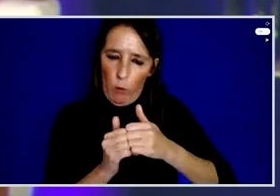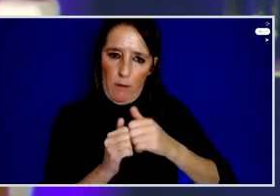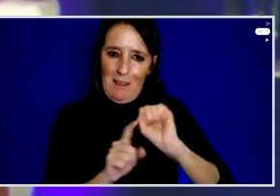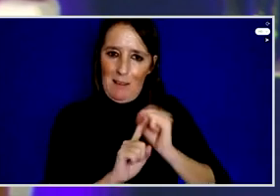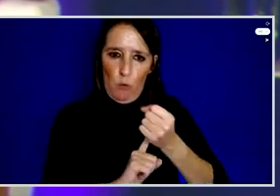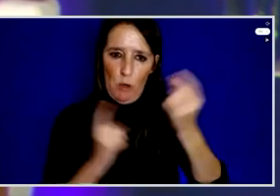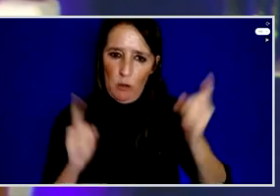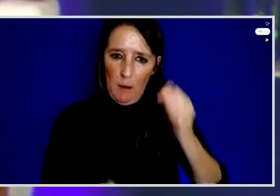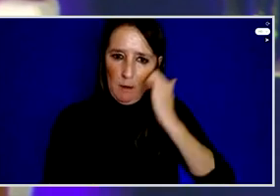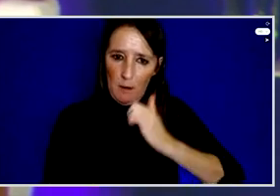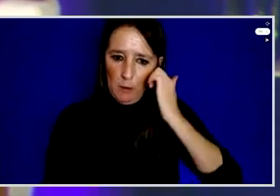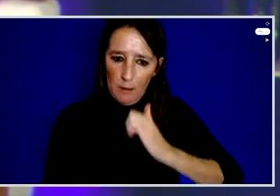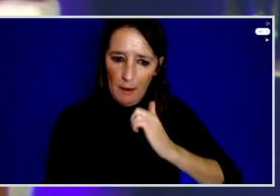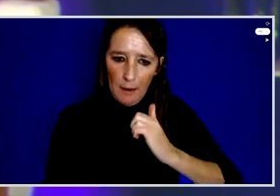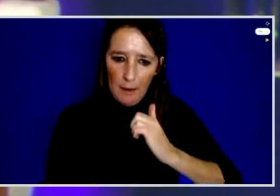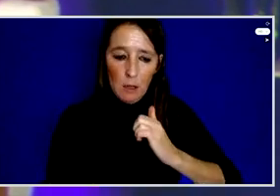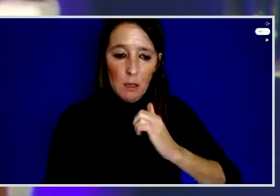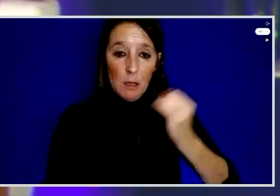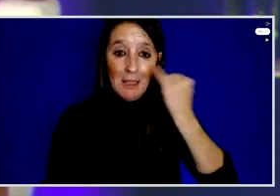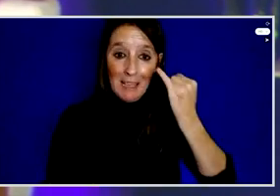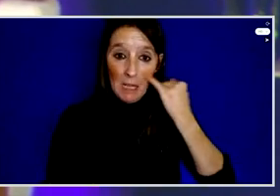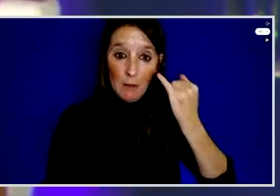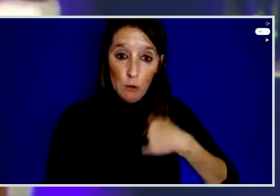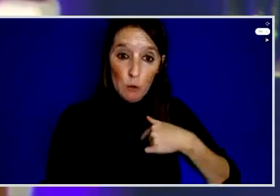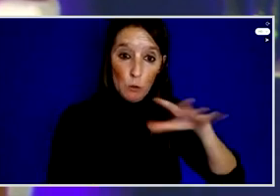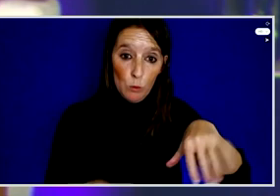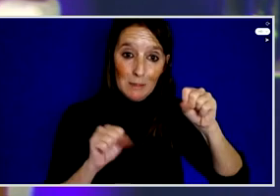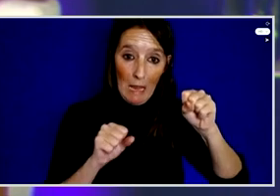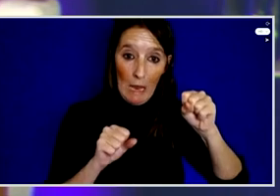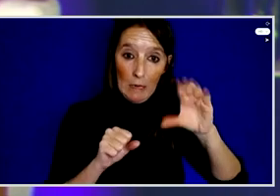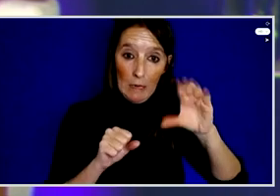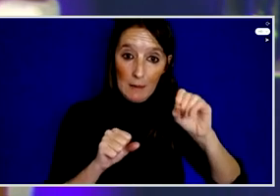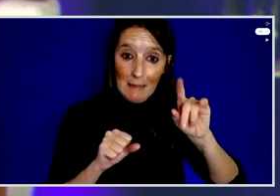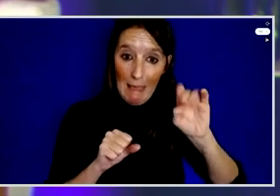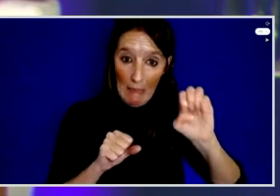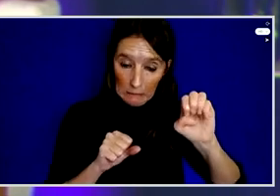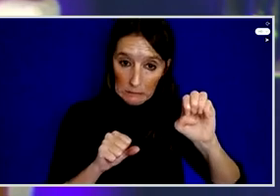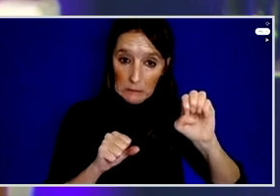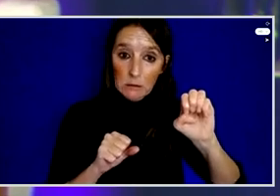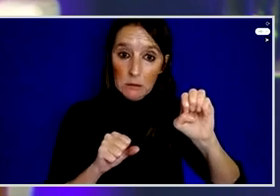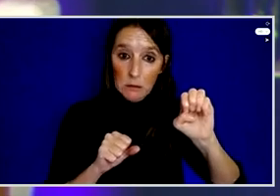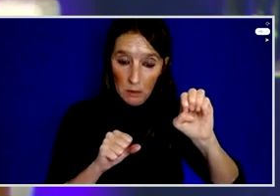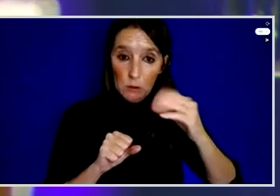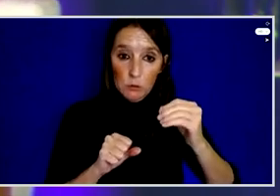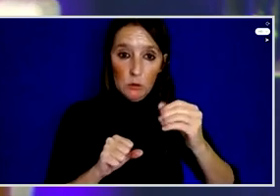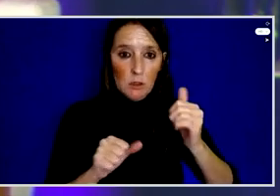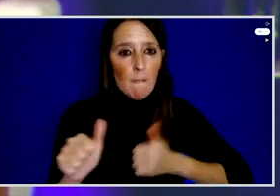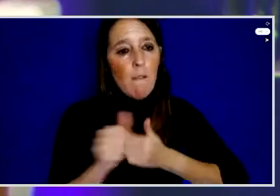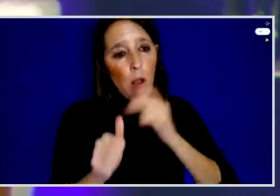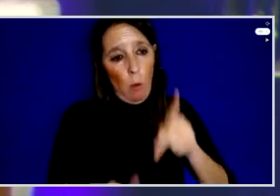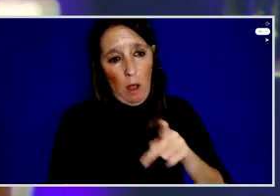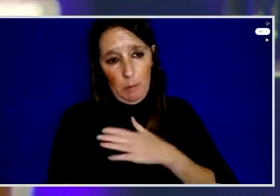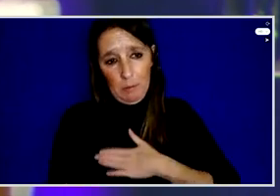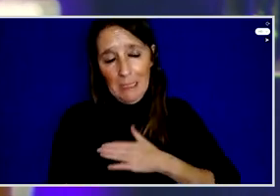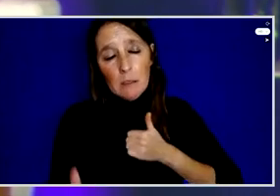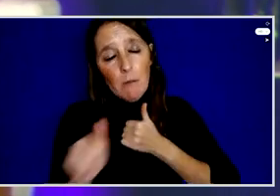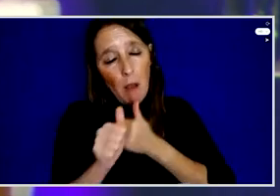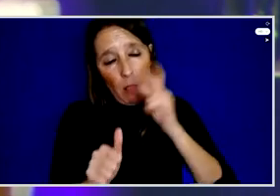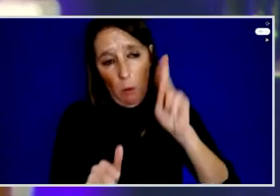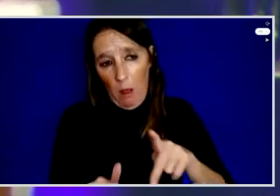whenever you take a case you just continue and you just follow up thank you Stefan